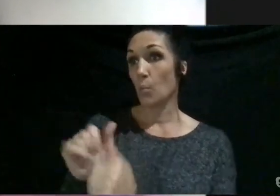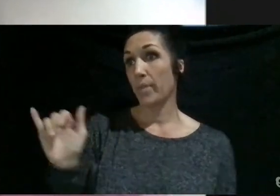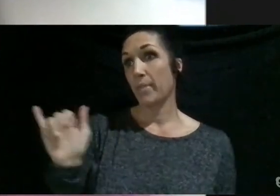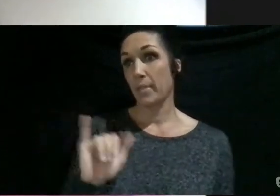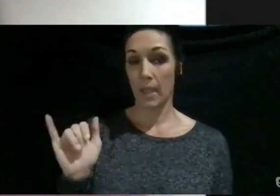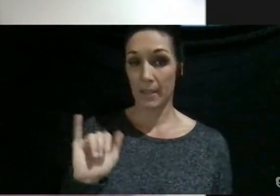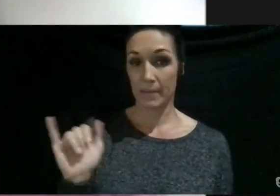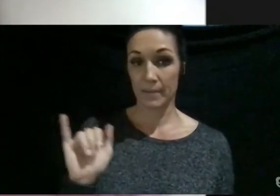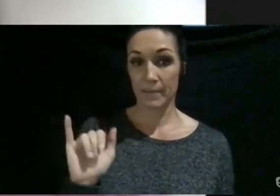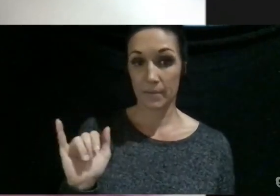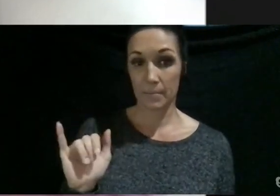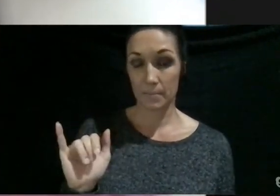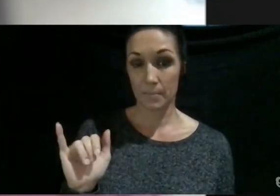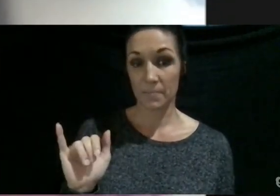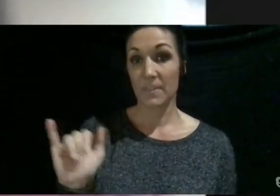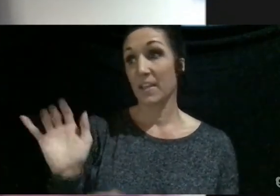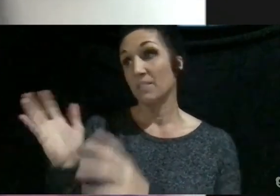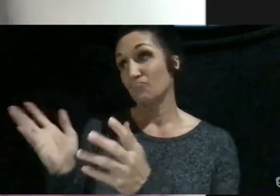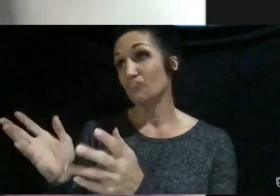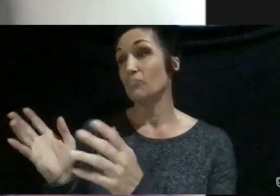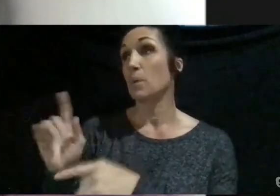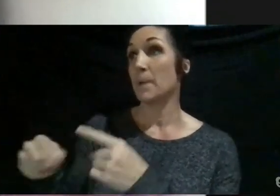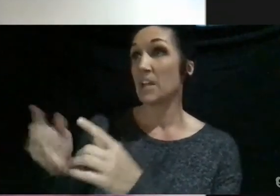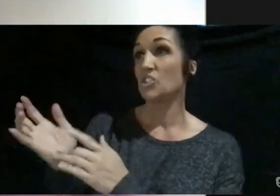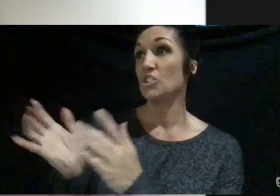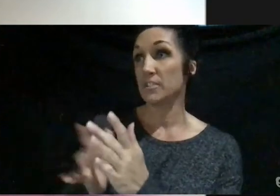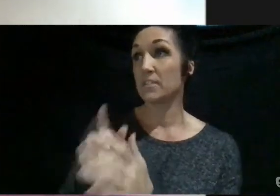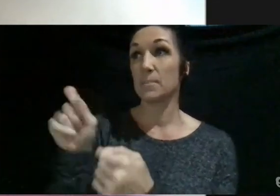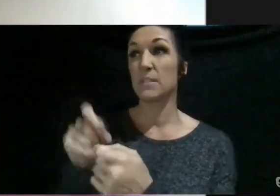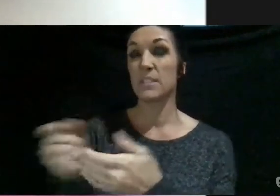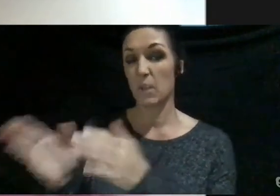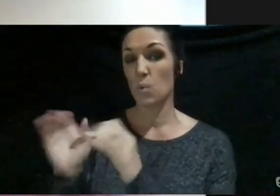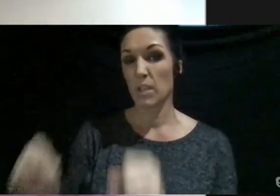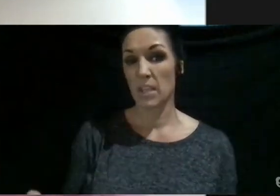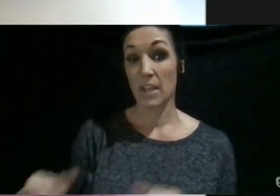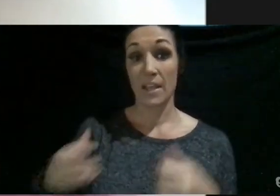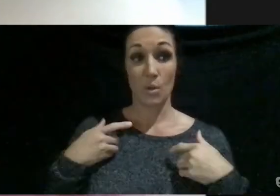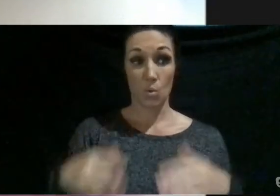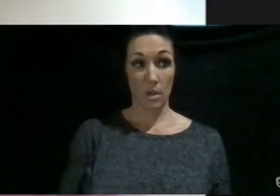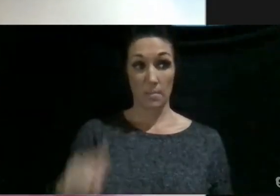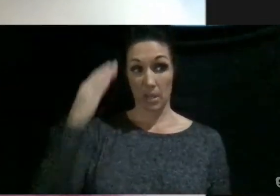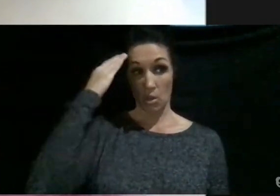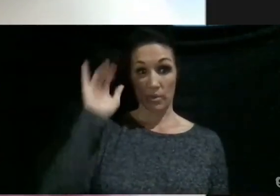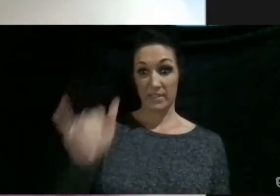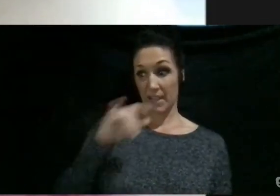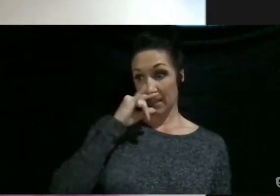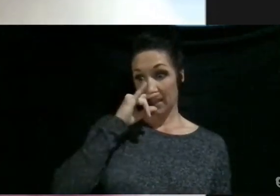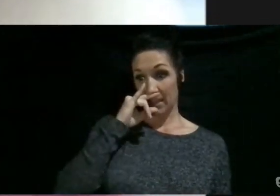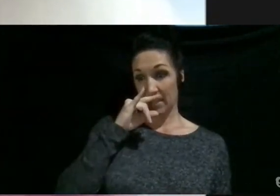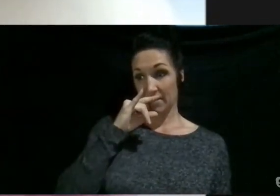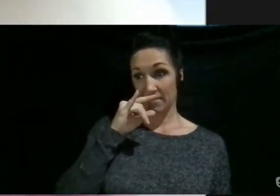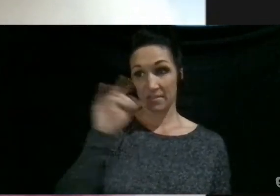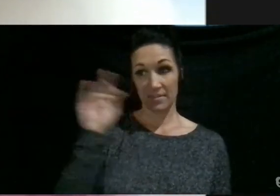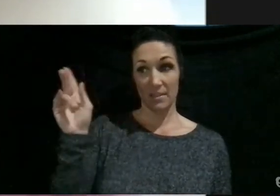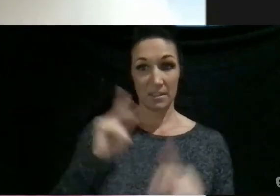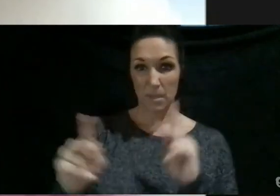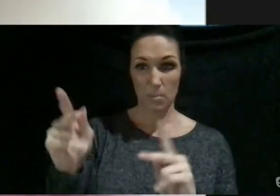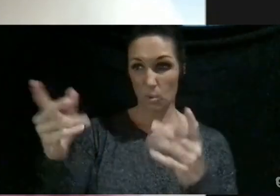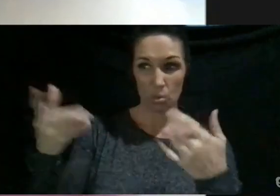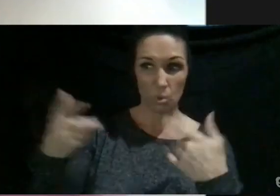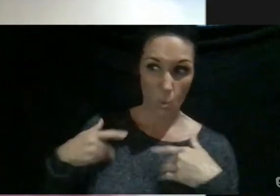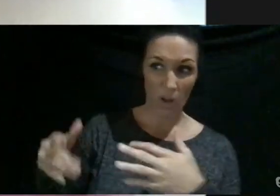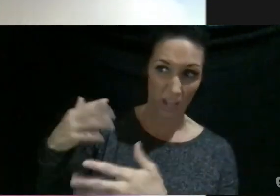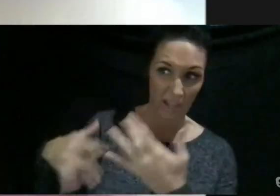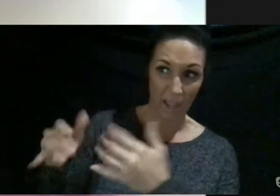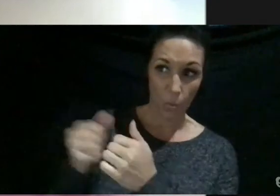talking about Jesus. I think there's a certain way you can do it. I don't want to be known as that kid because usually people don't want to hang out with those type of